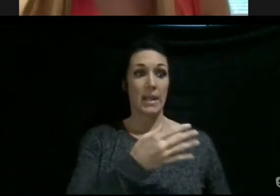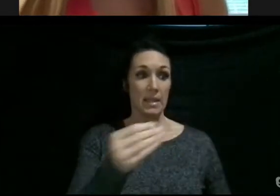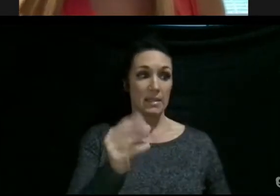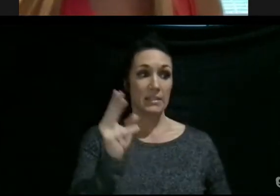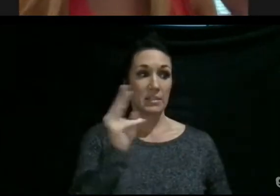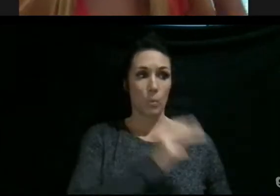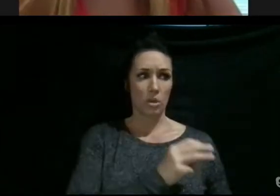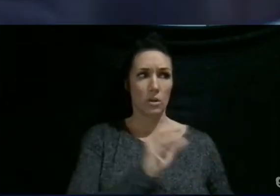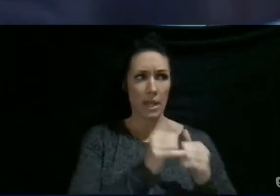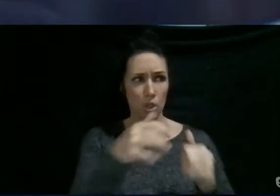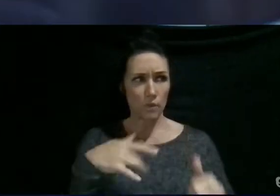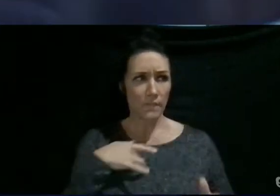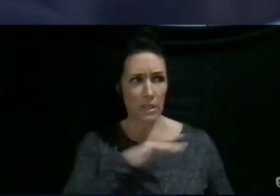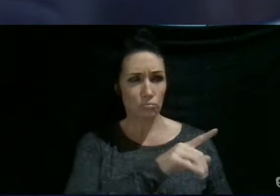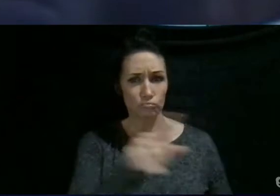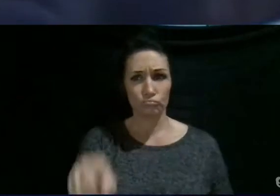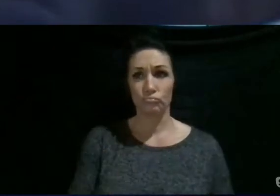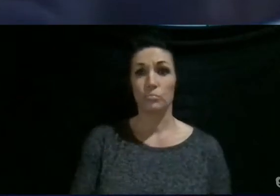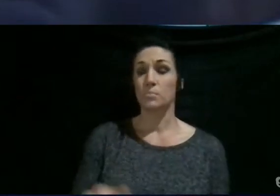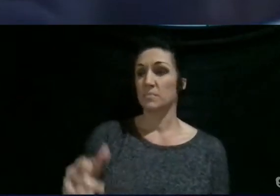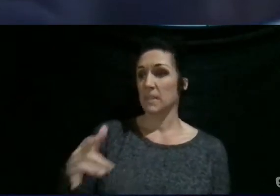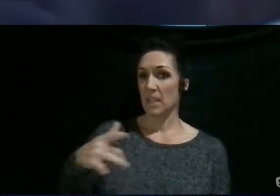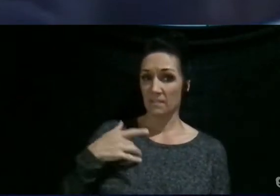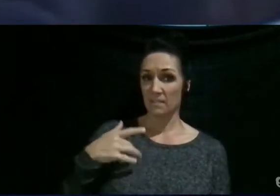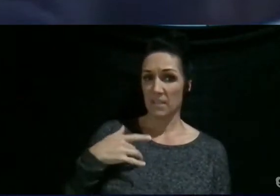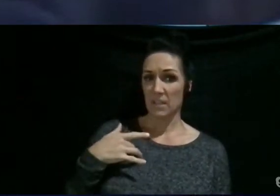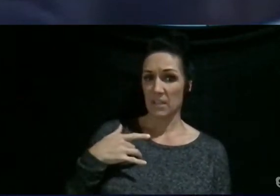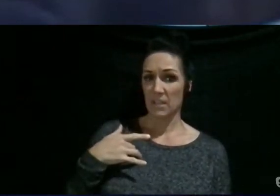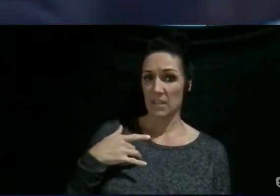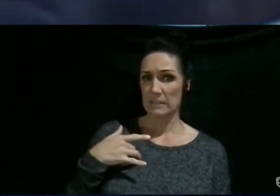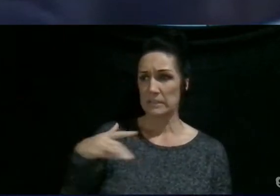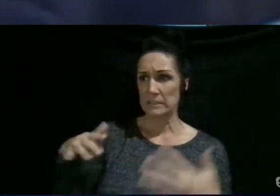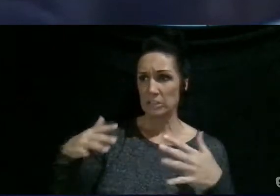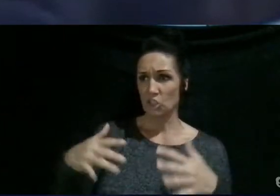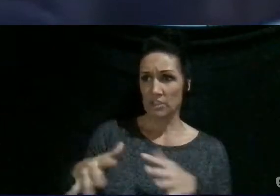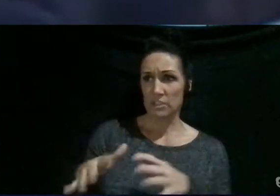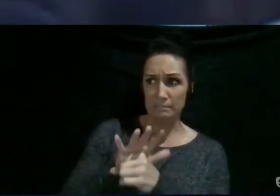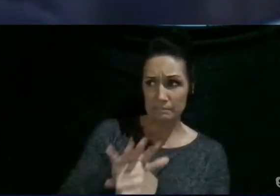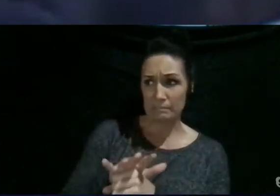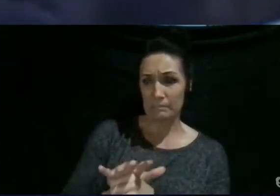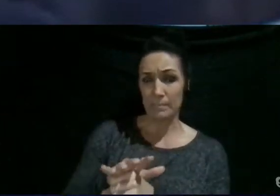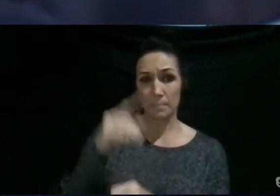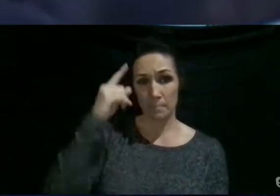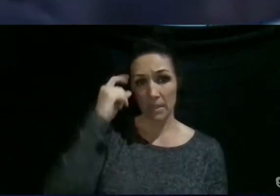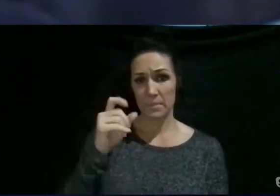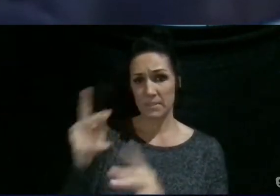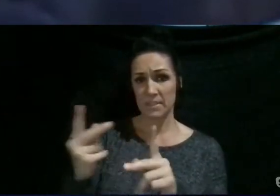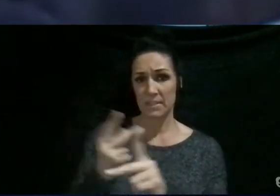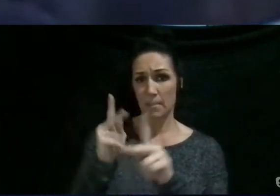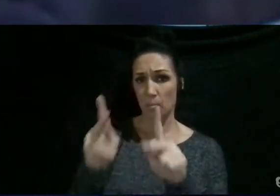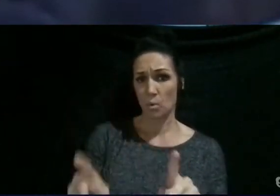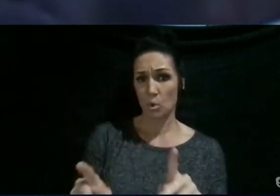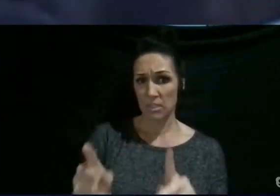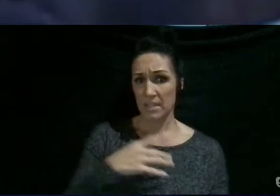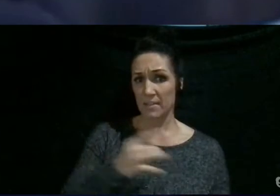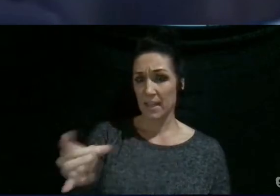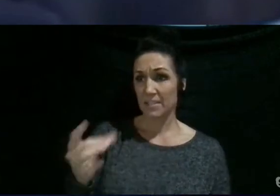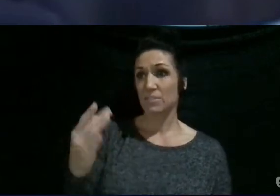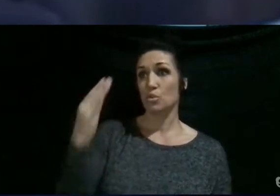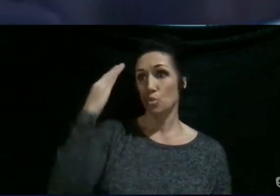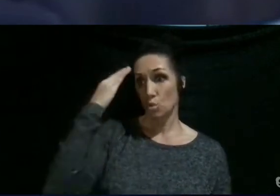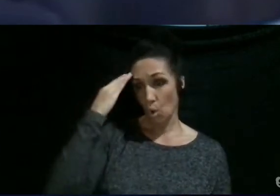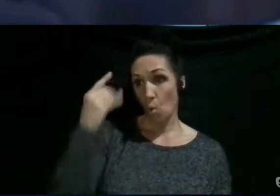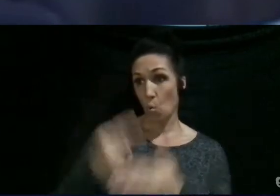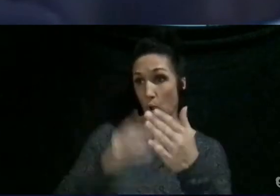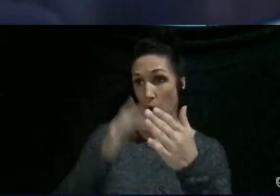How are we feeling about that? I'm feeling pretty anxious about school starting just because I'm the type of person that likes to know what's